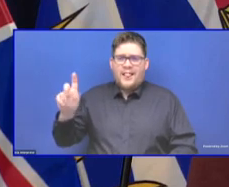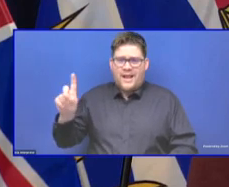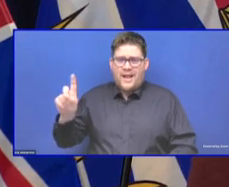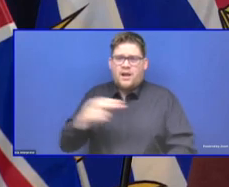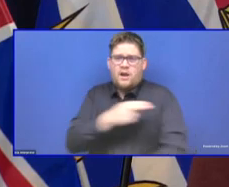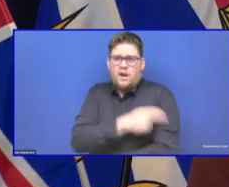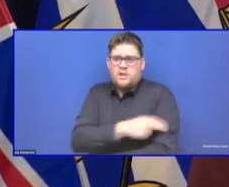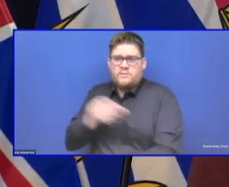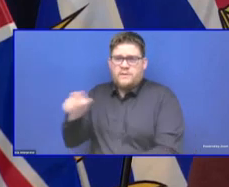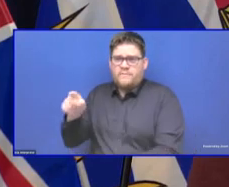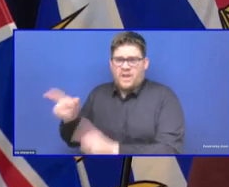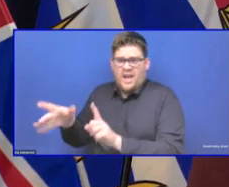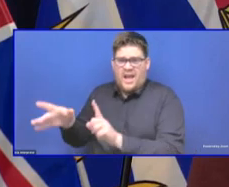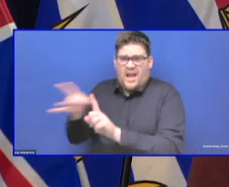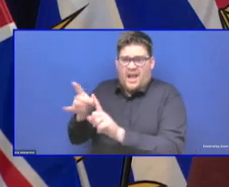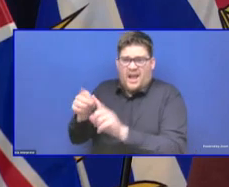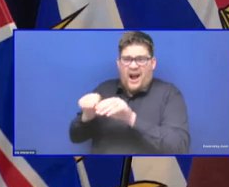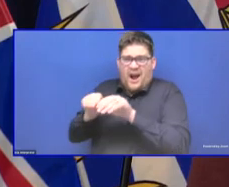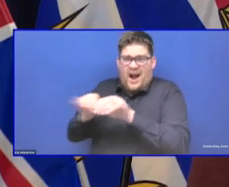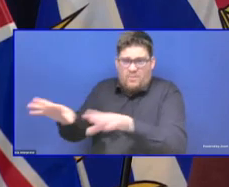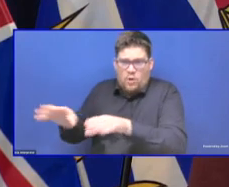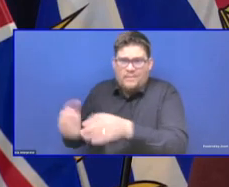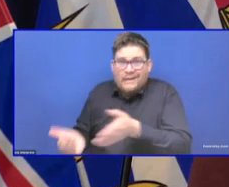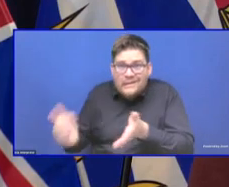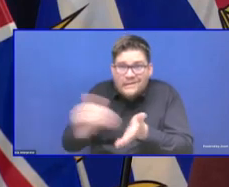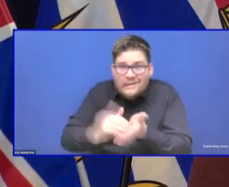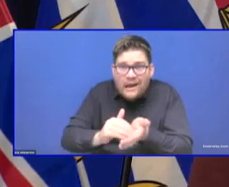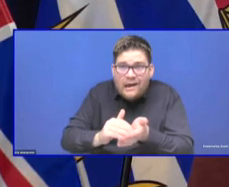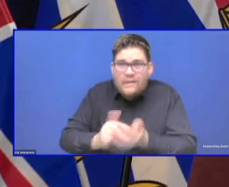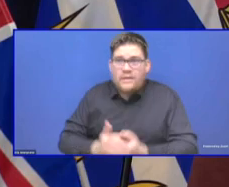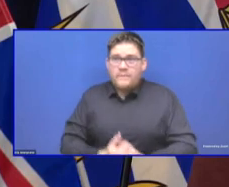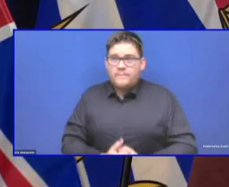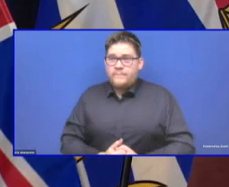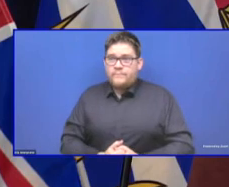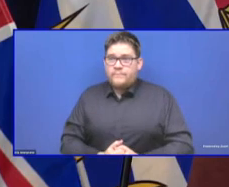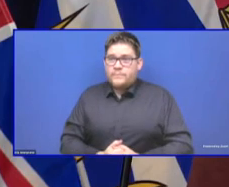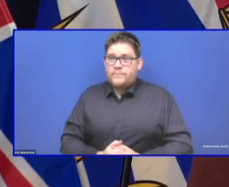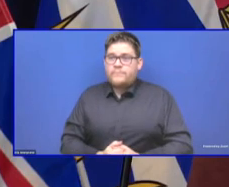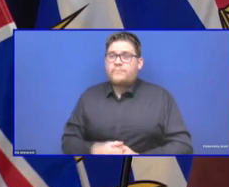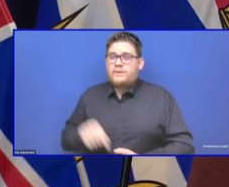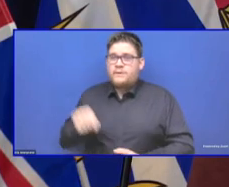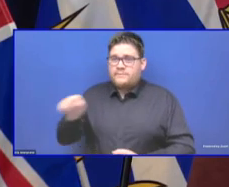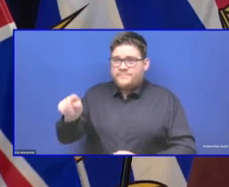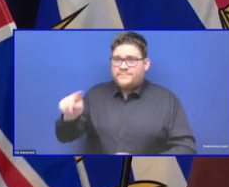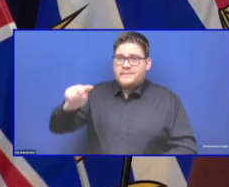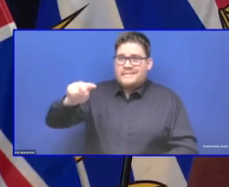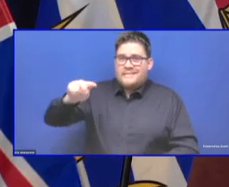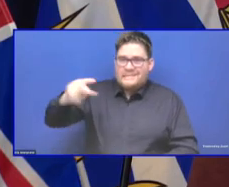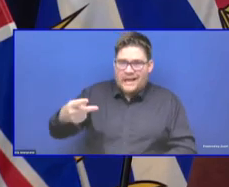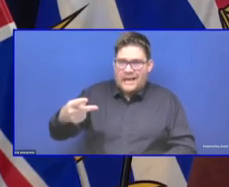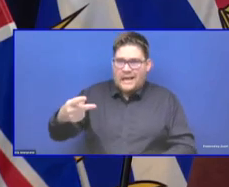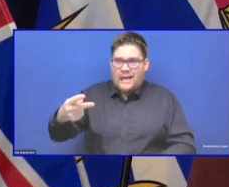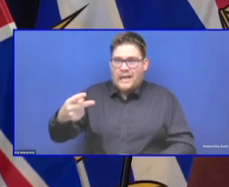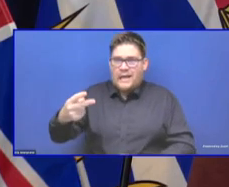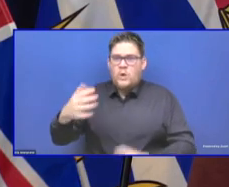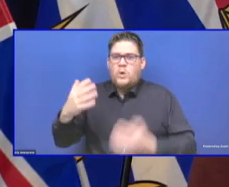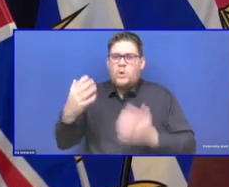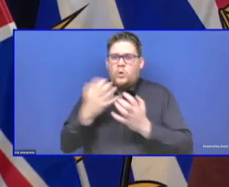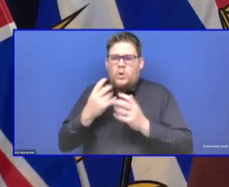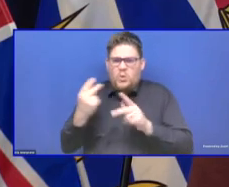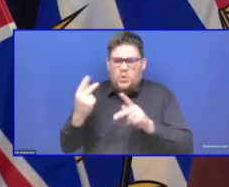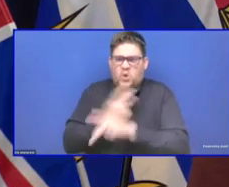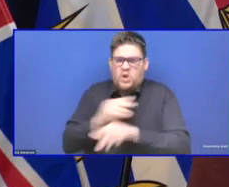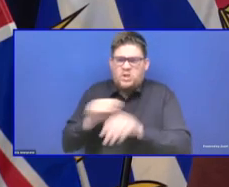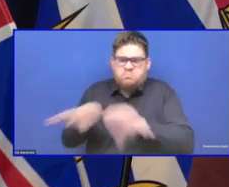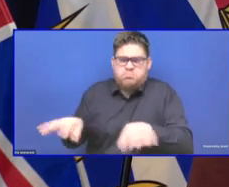pandemic. The first, of course, the first outbreak, of course, being the worst. I'm wondering if you can shed some light as to how it potentially might